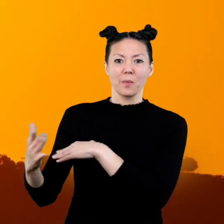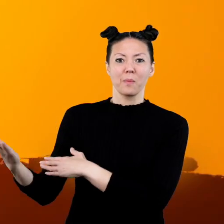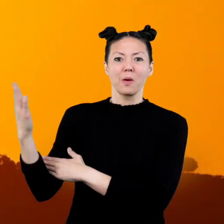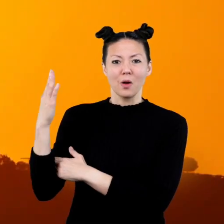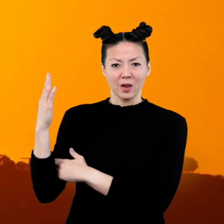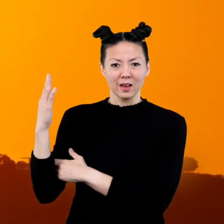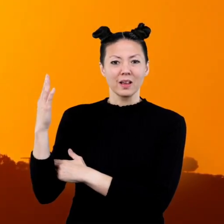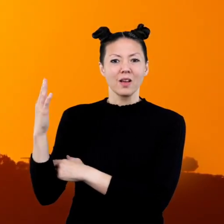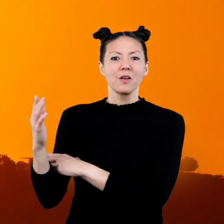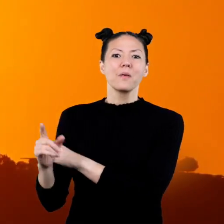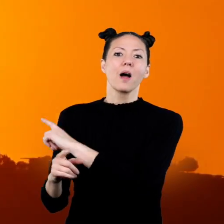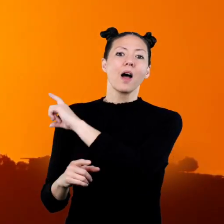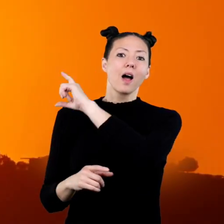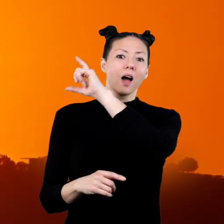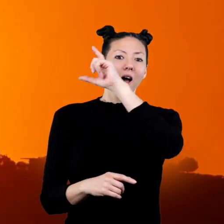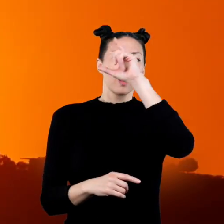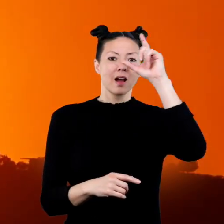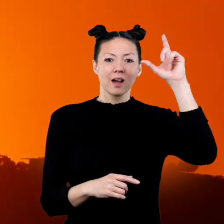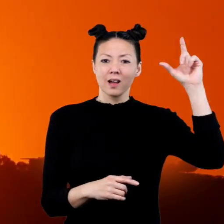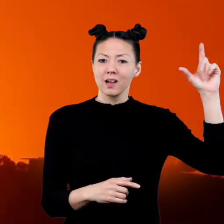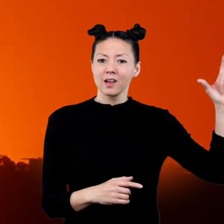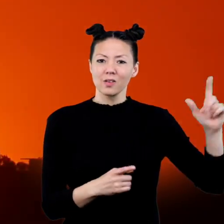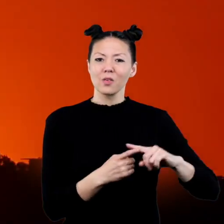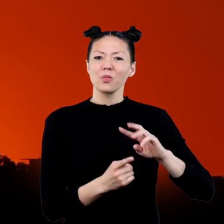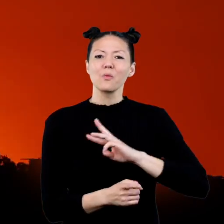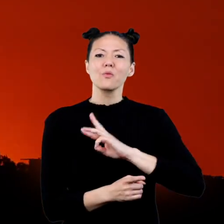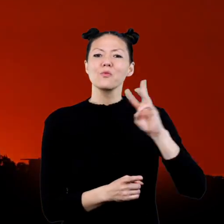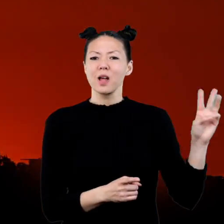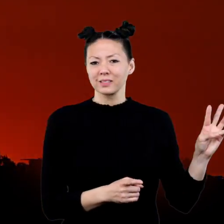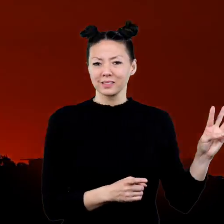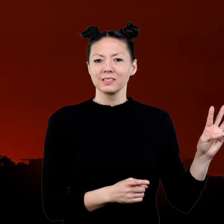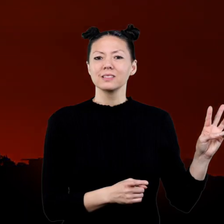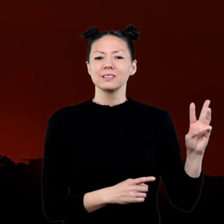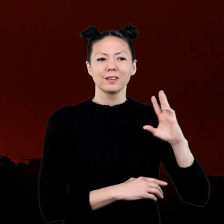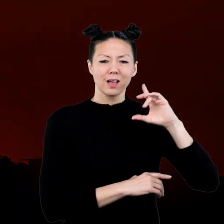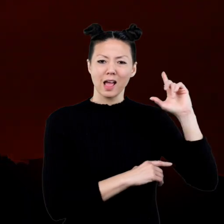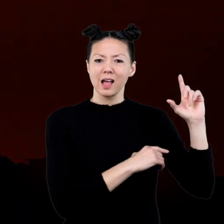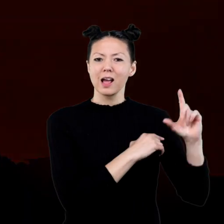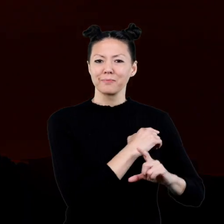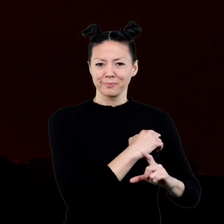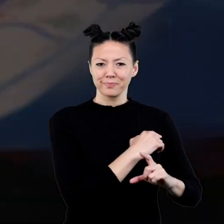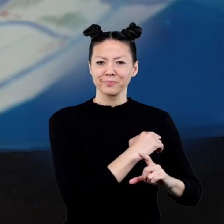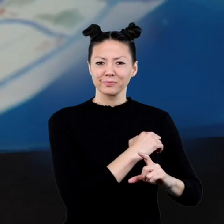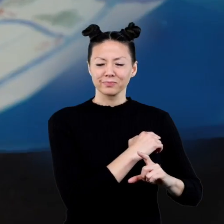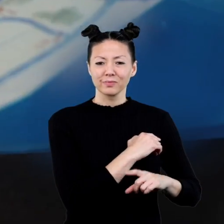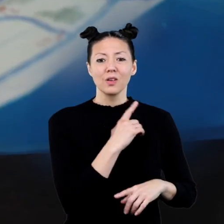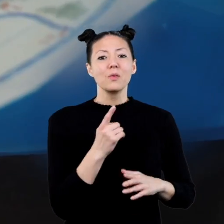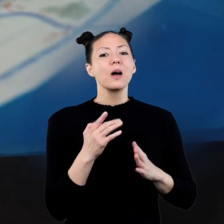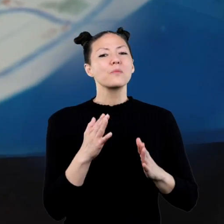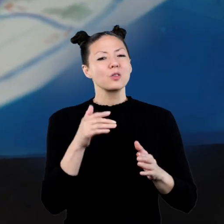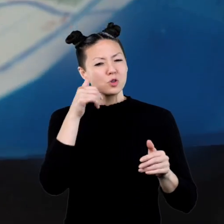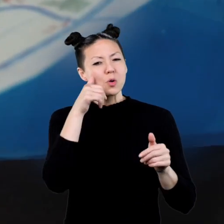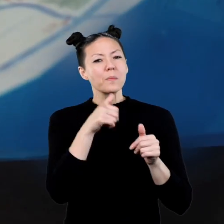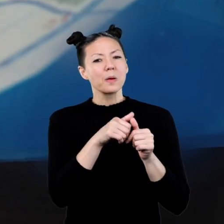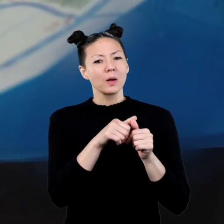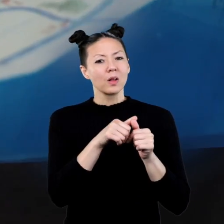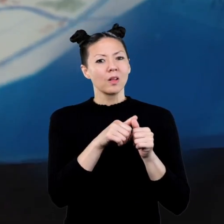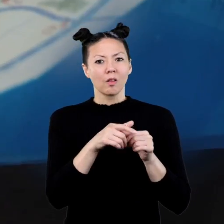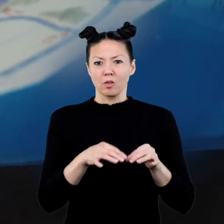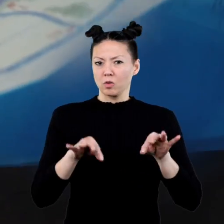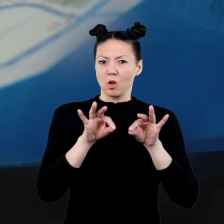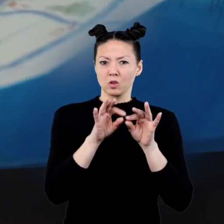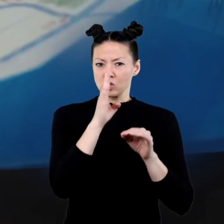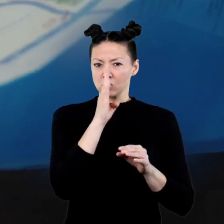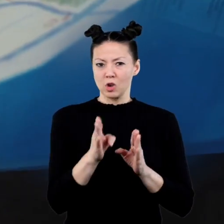And west always points to the place the sun sets in the evening. One way to remember the cardinal